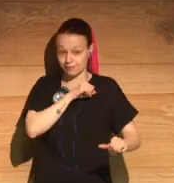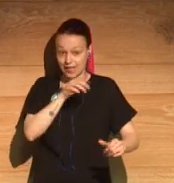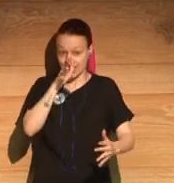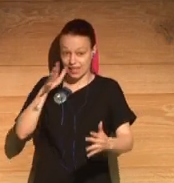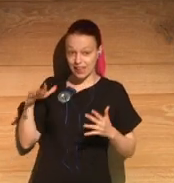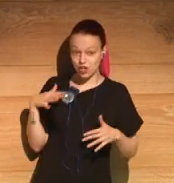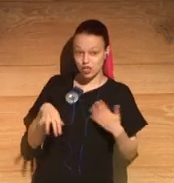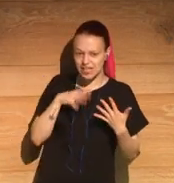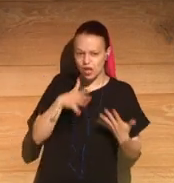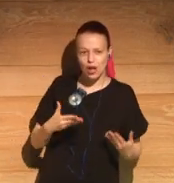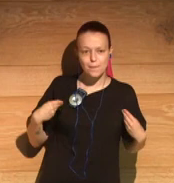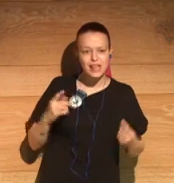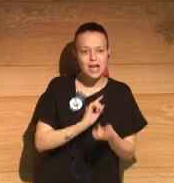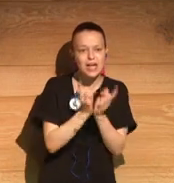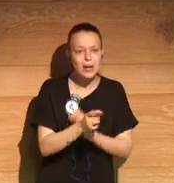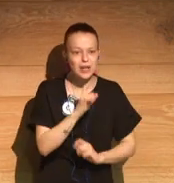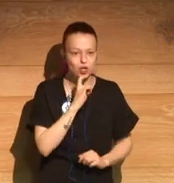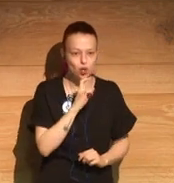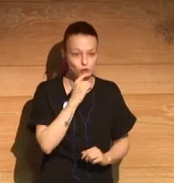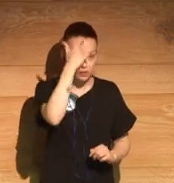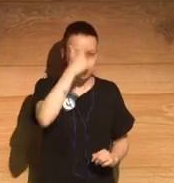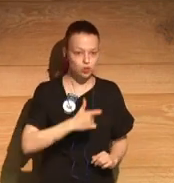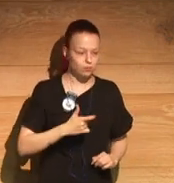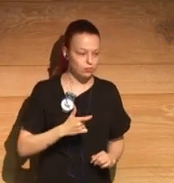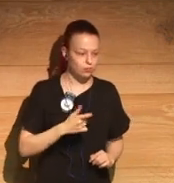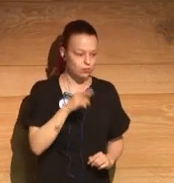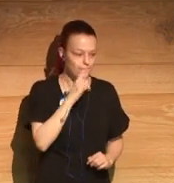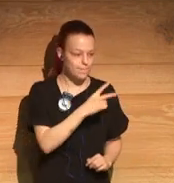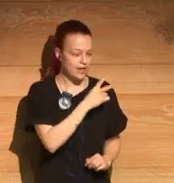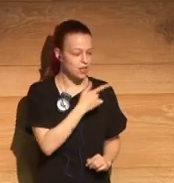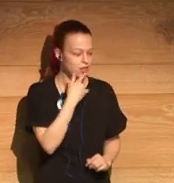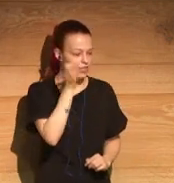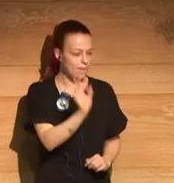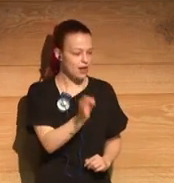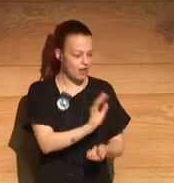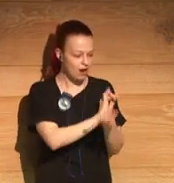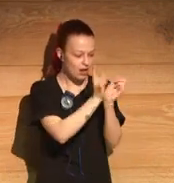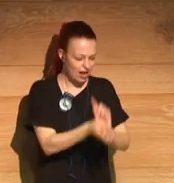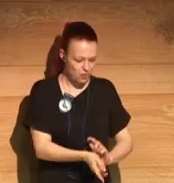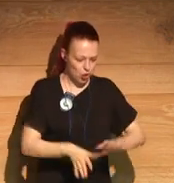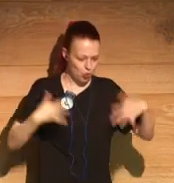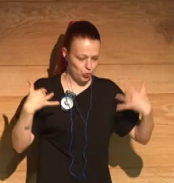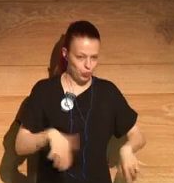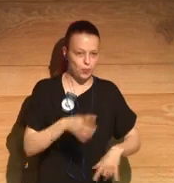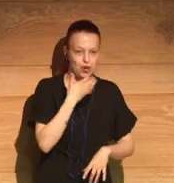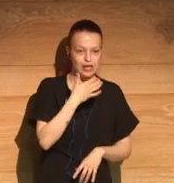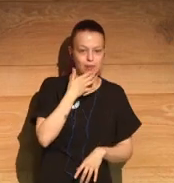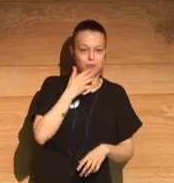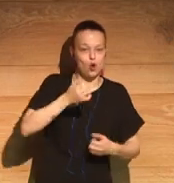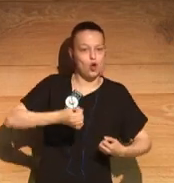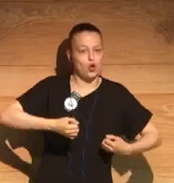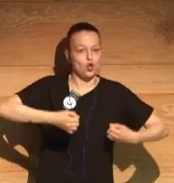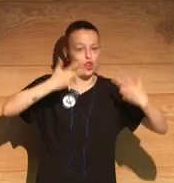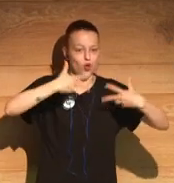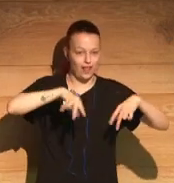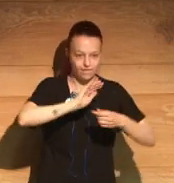your life changed over the last 10 years? And then they realized, well, yes, there's been a lot of changes. They'd changed city, they'd